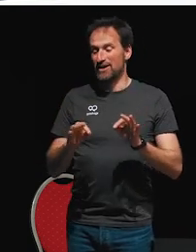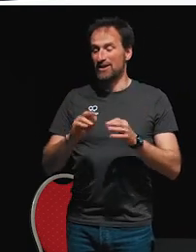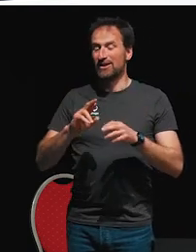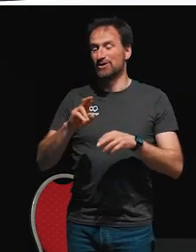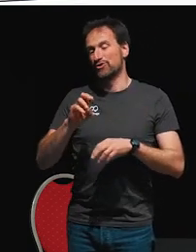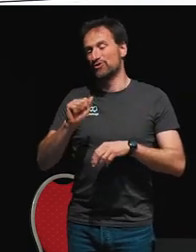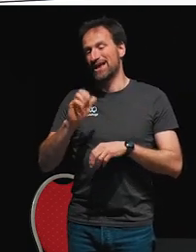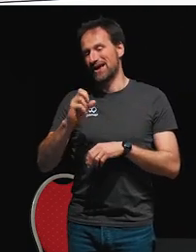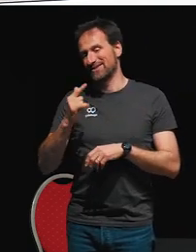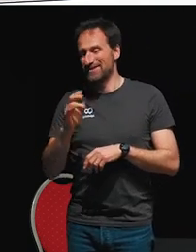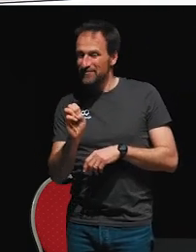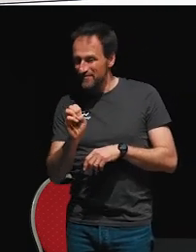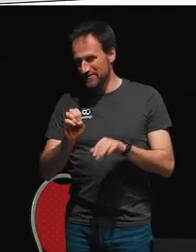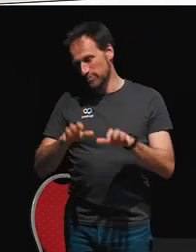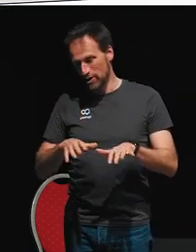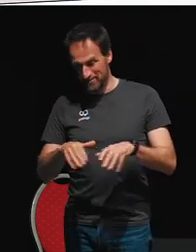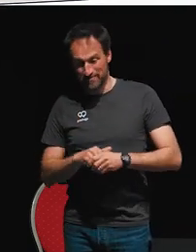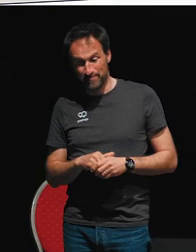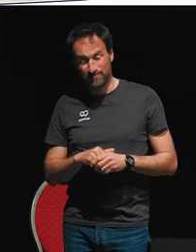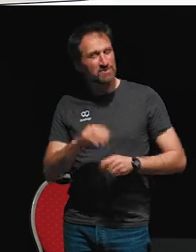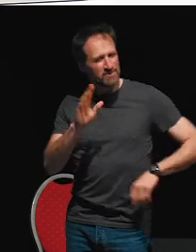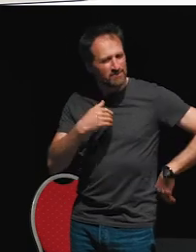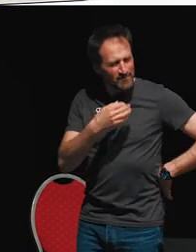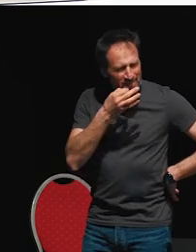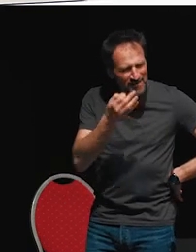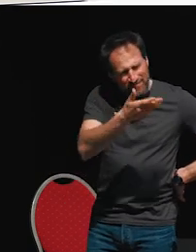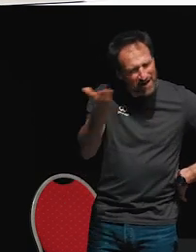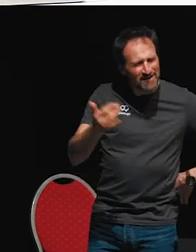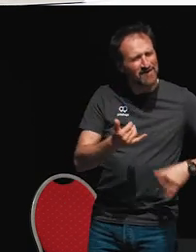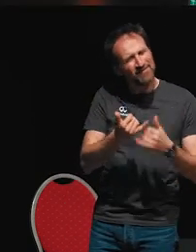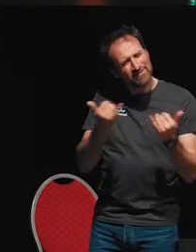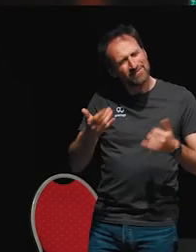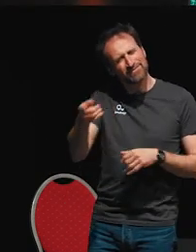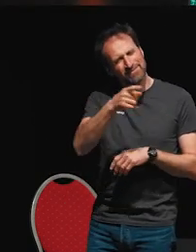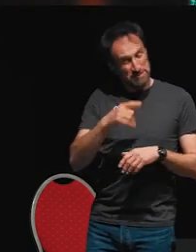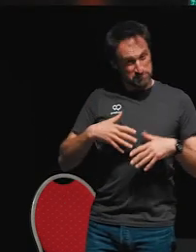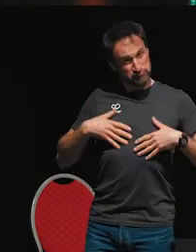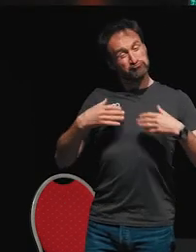show of hands who feels really comfortable about RxJS.